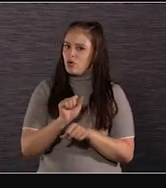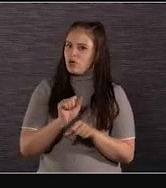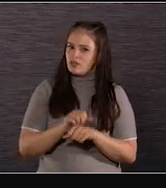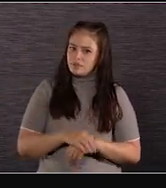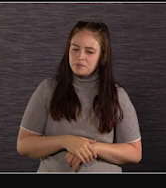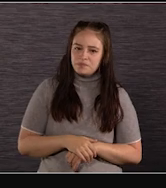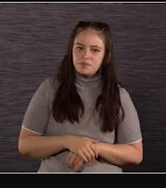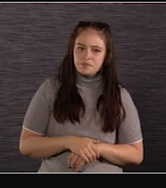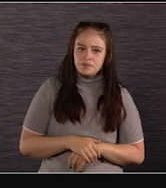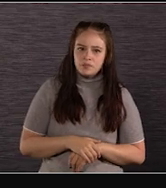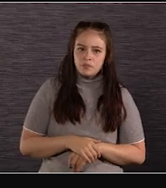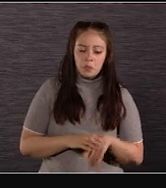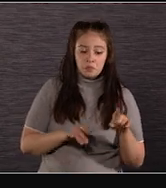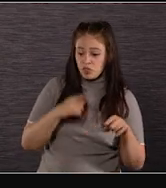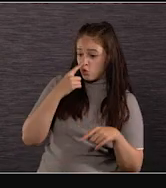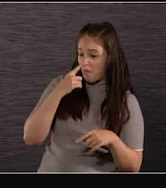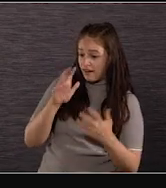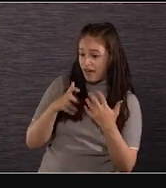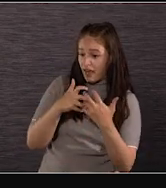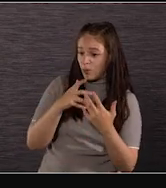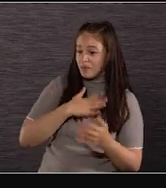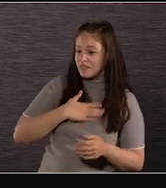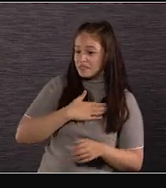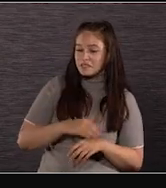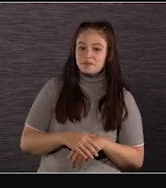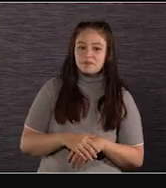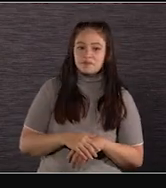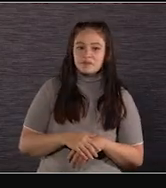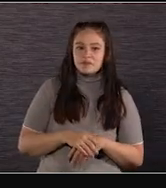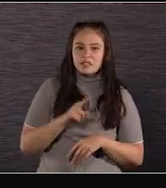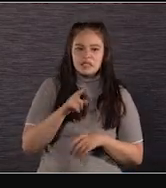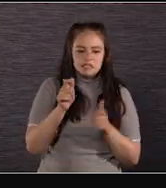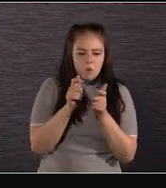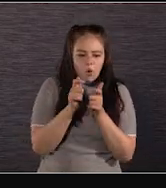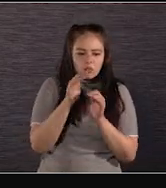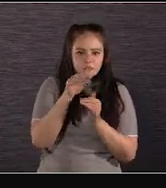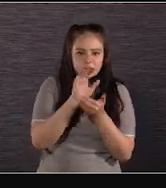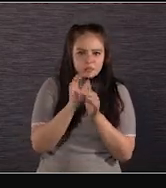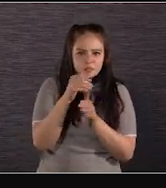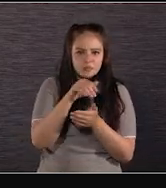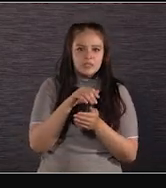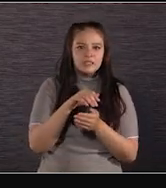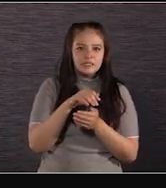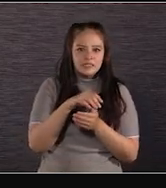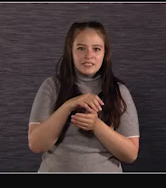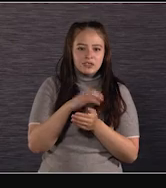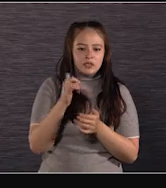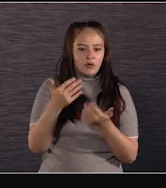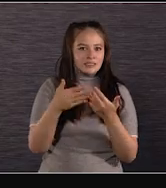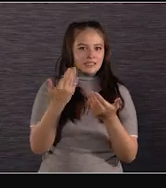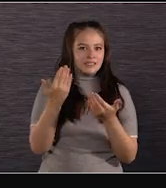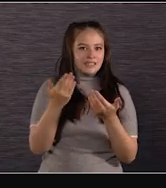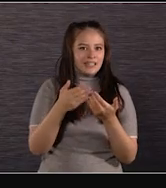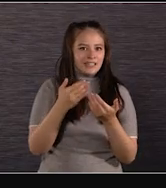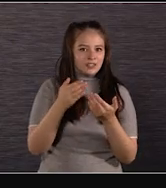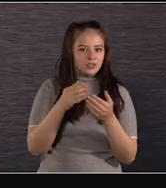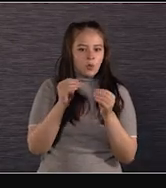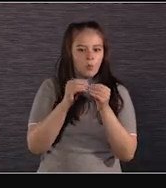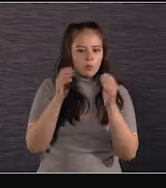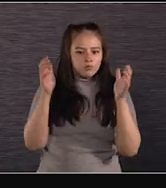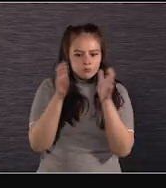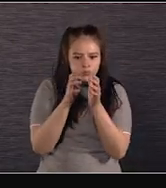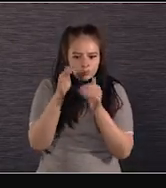And, uh, can you calibrate, please? The camera's in a much tighter package. For the gyro-stabilized gimbals, it's actually easier and much more compact.